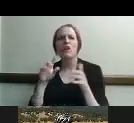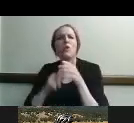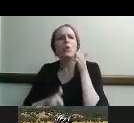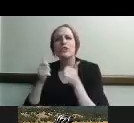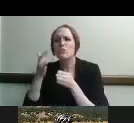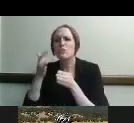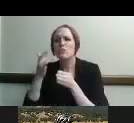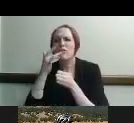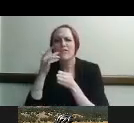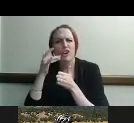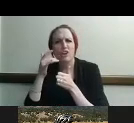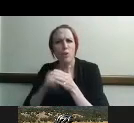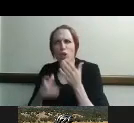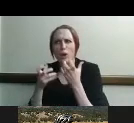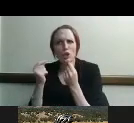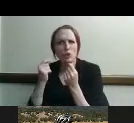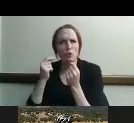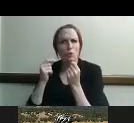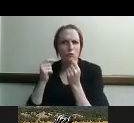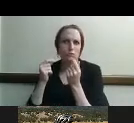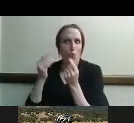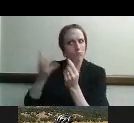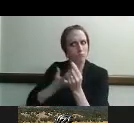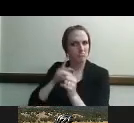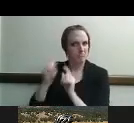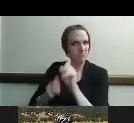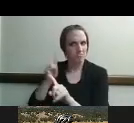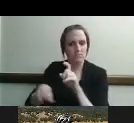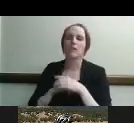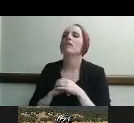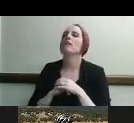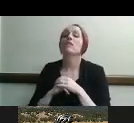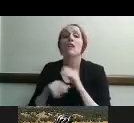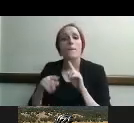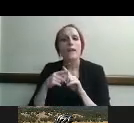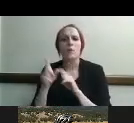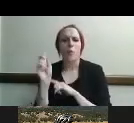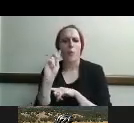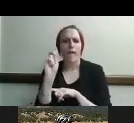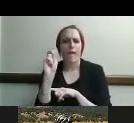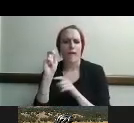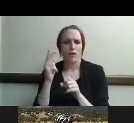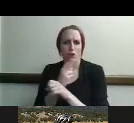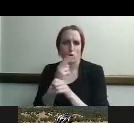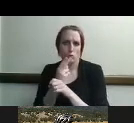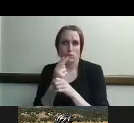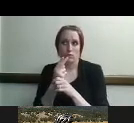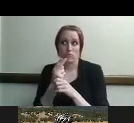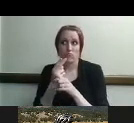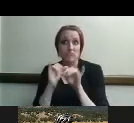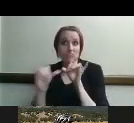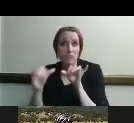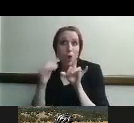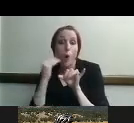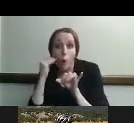do they want to do and also where do they want to use the equipment will they be using it in their home all of the time